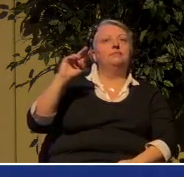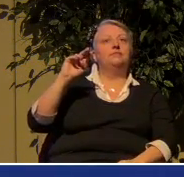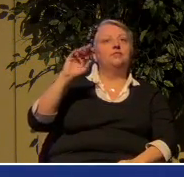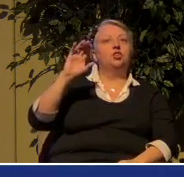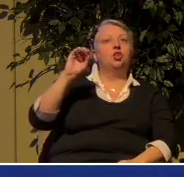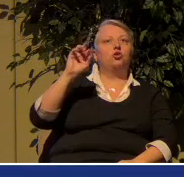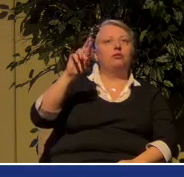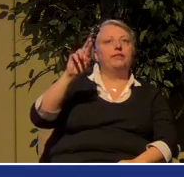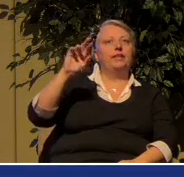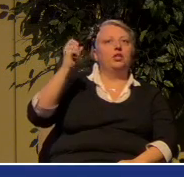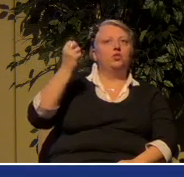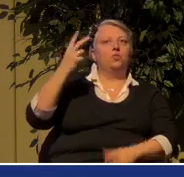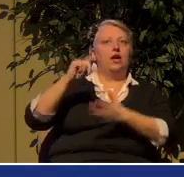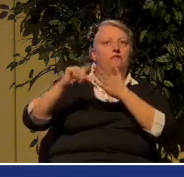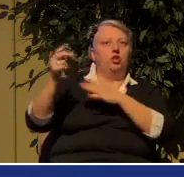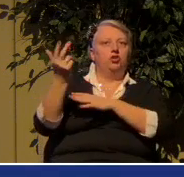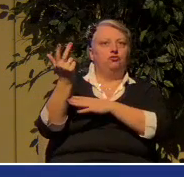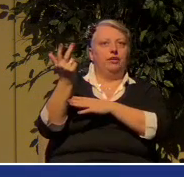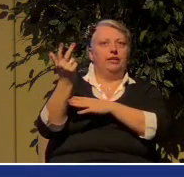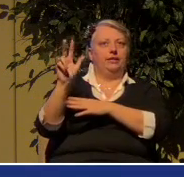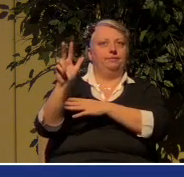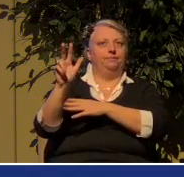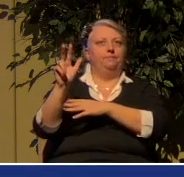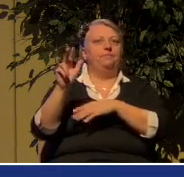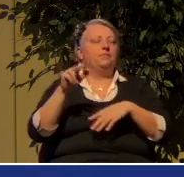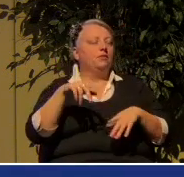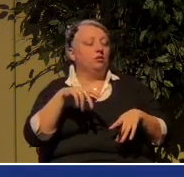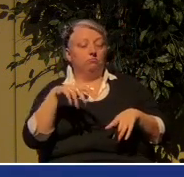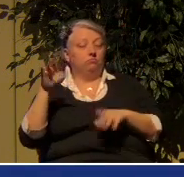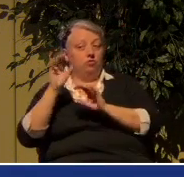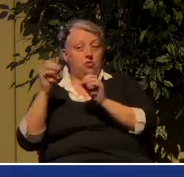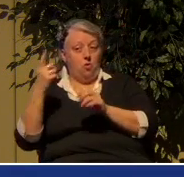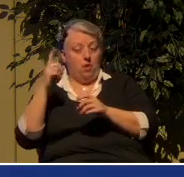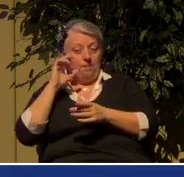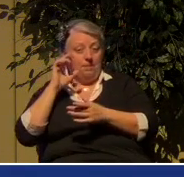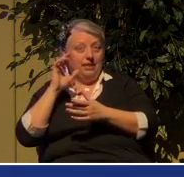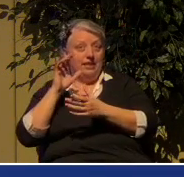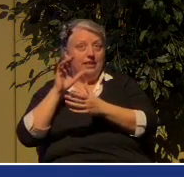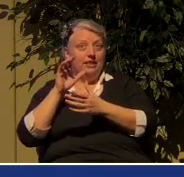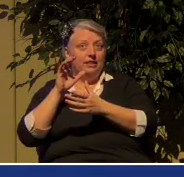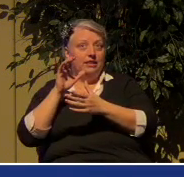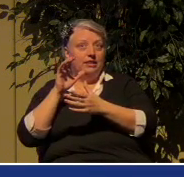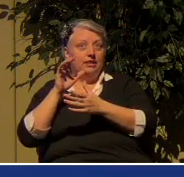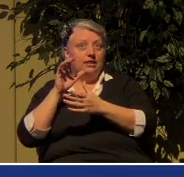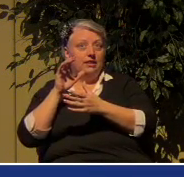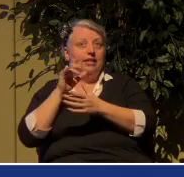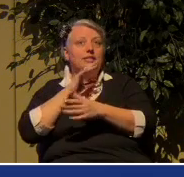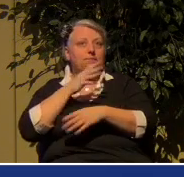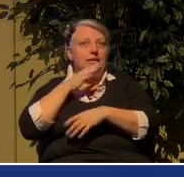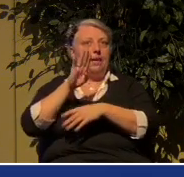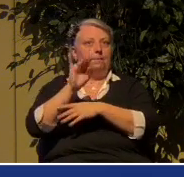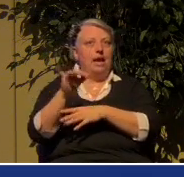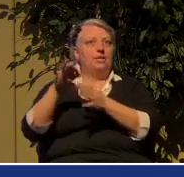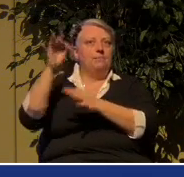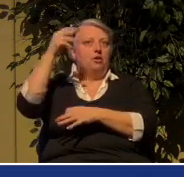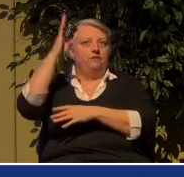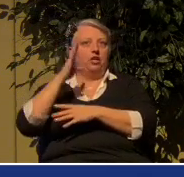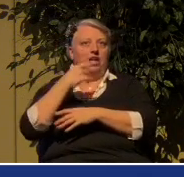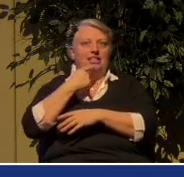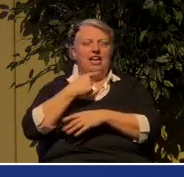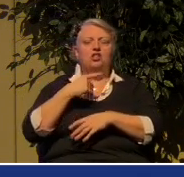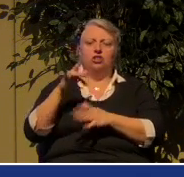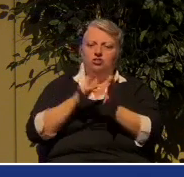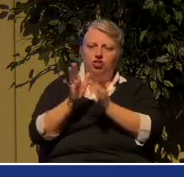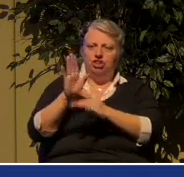I tell you no one who is speaking by the spirit of God says Jesus be cursed and no one can say Jesus